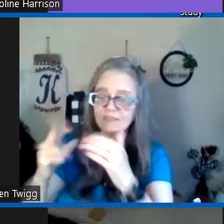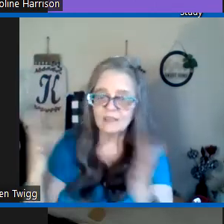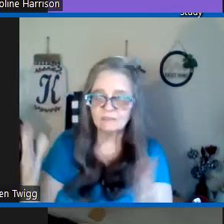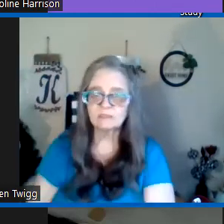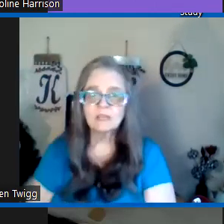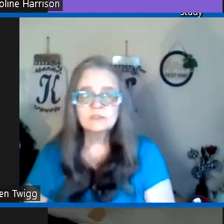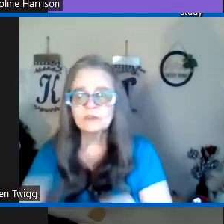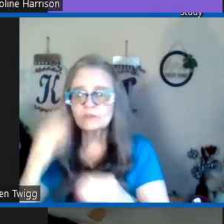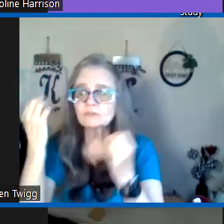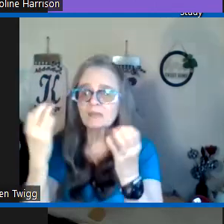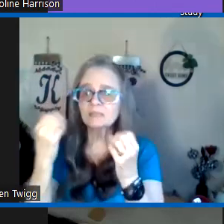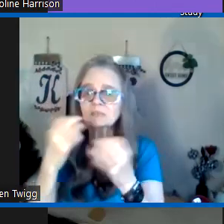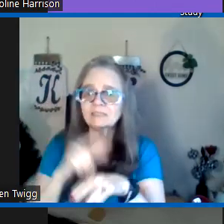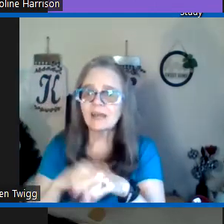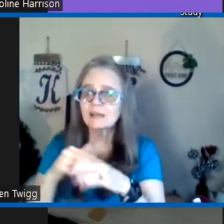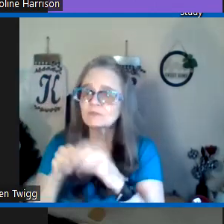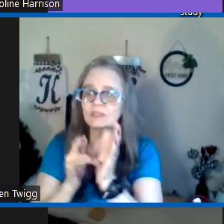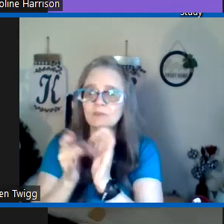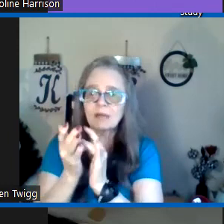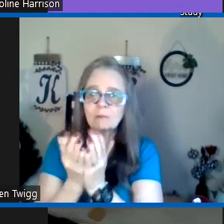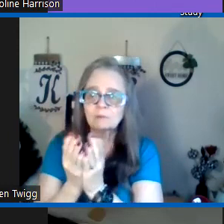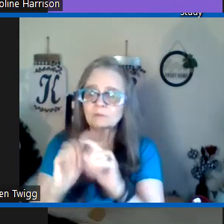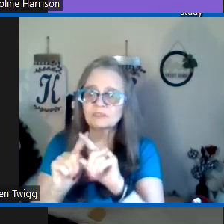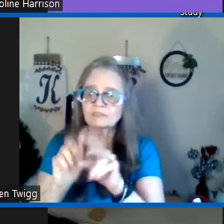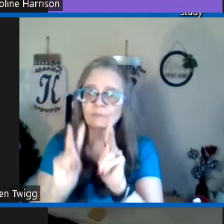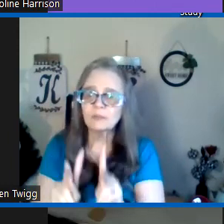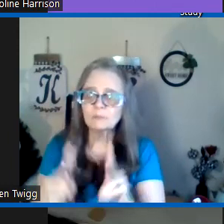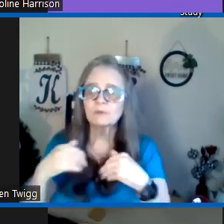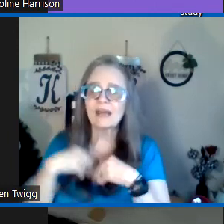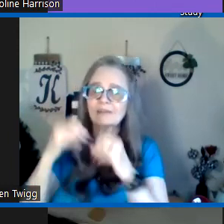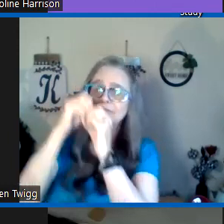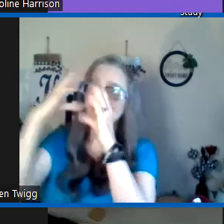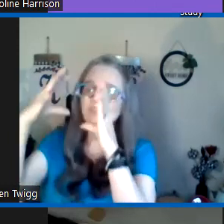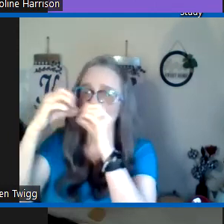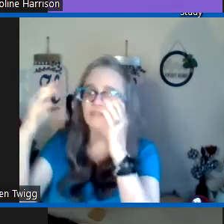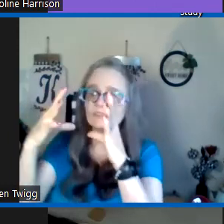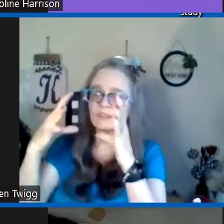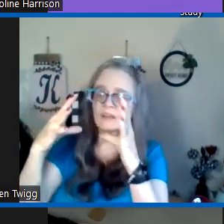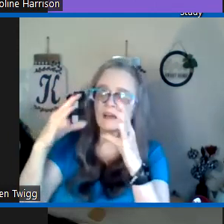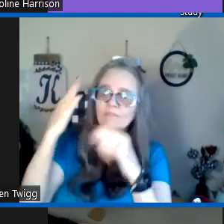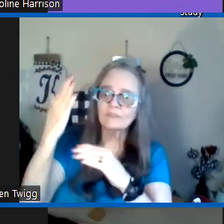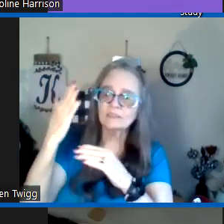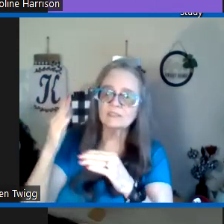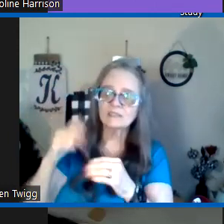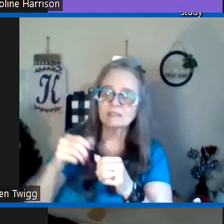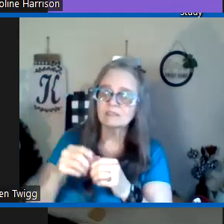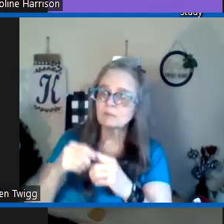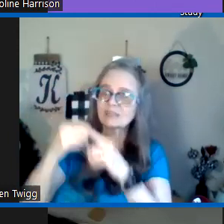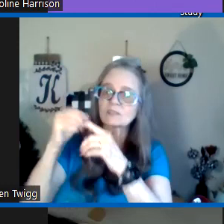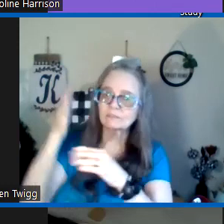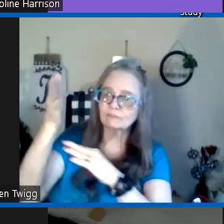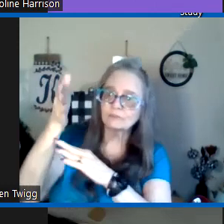and prophesied of it so there's many many times in the Bible where different people had visions of things